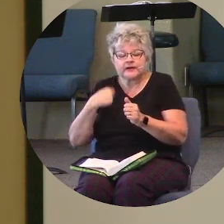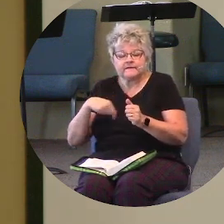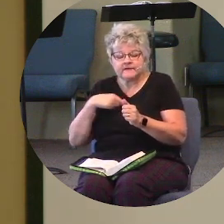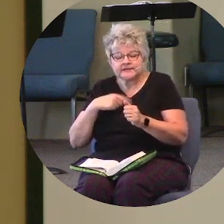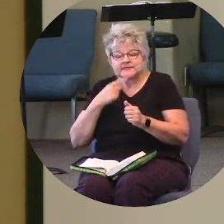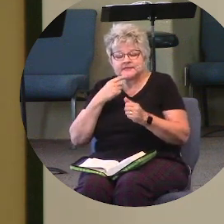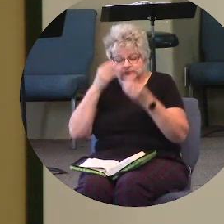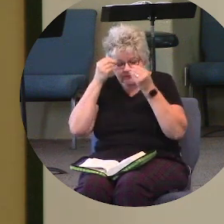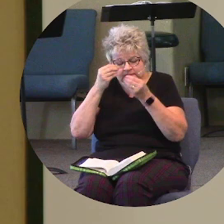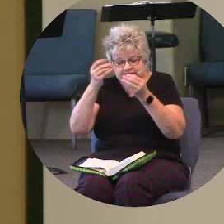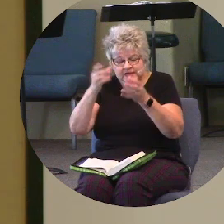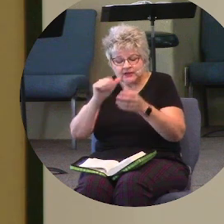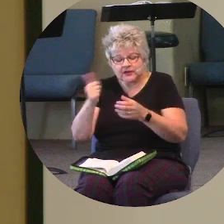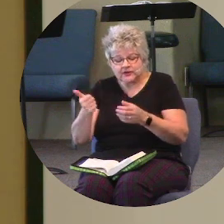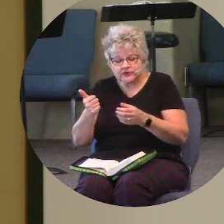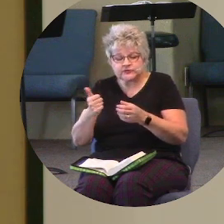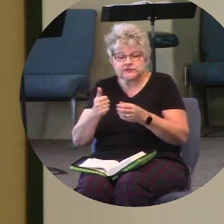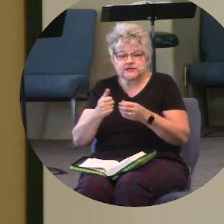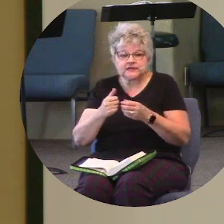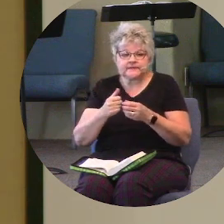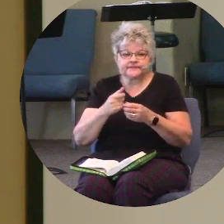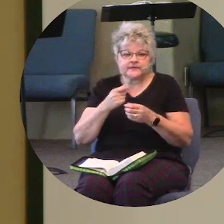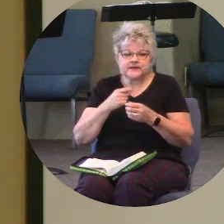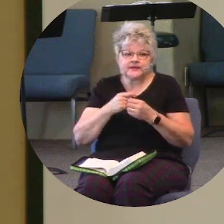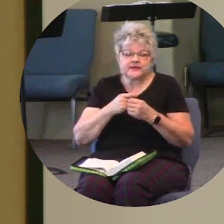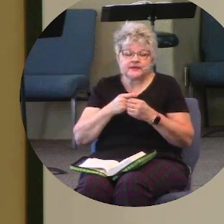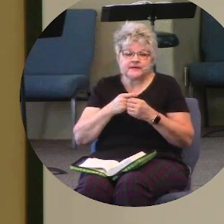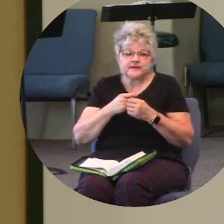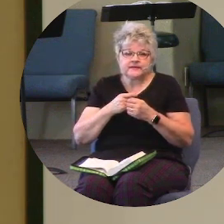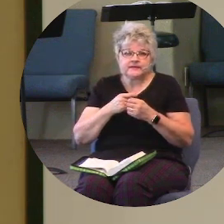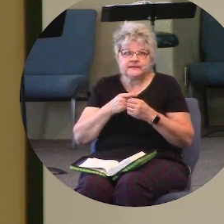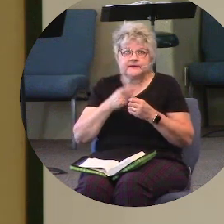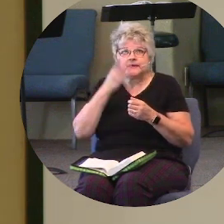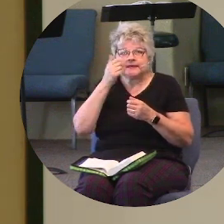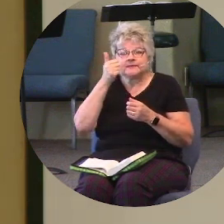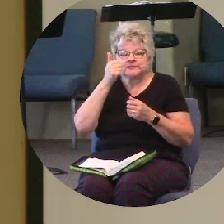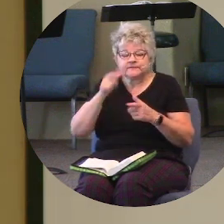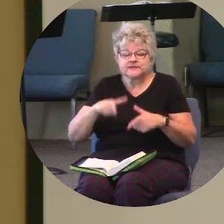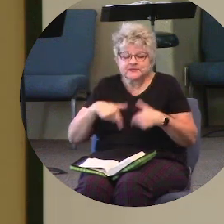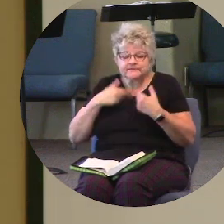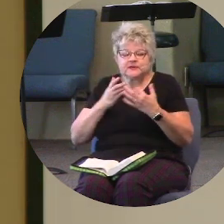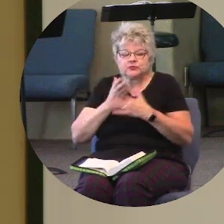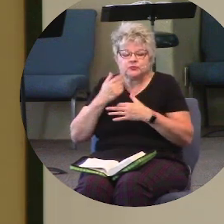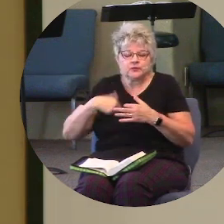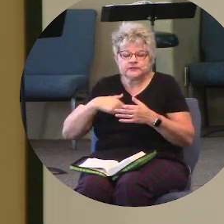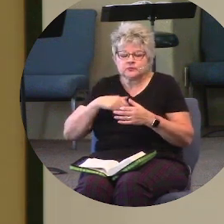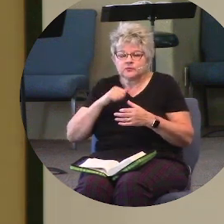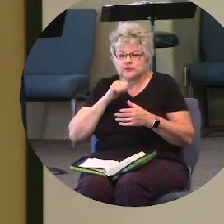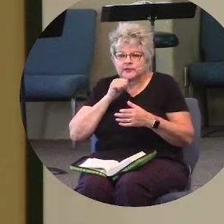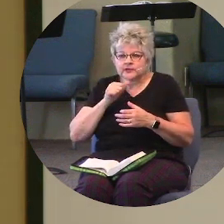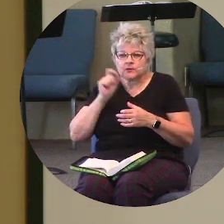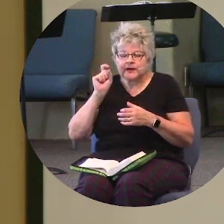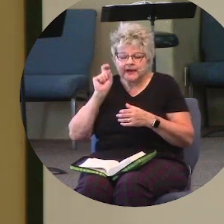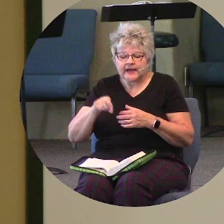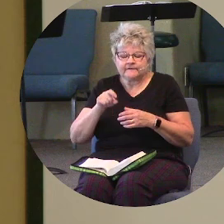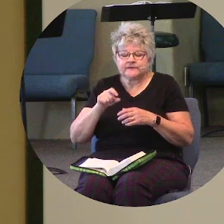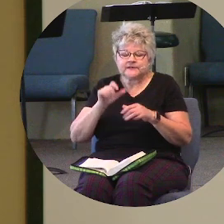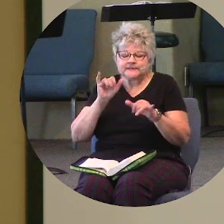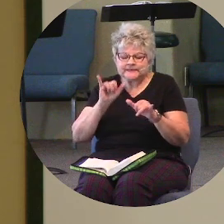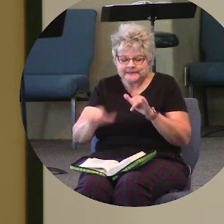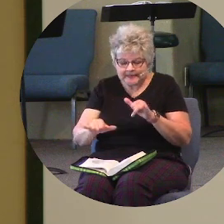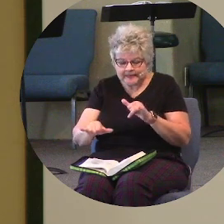and to tell ourselves that he's living his life through us, that we don't have to stay down. We're gonna fall.